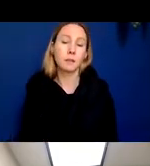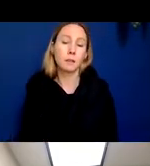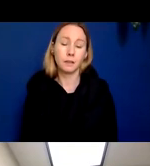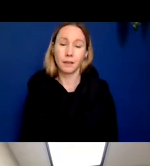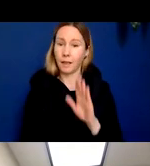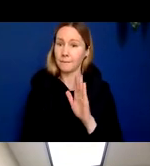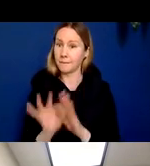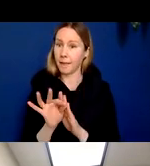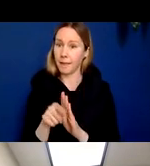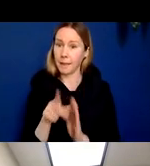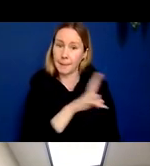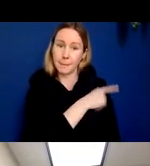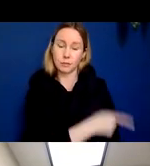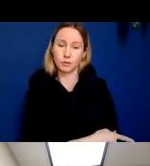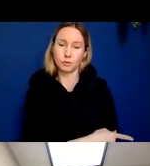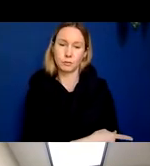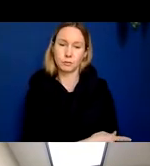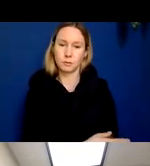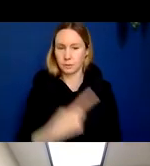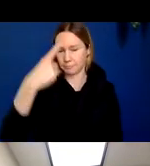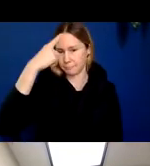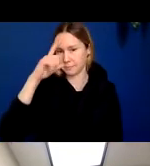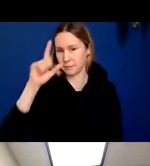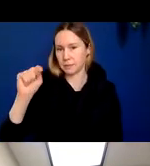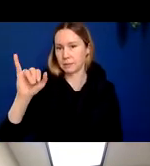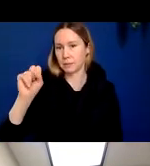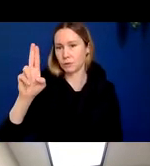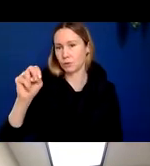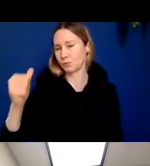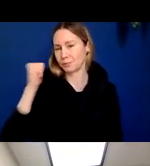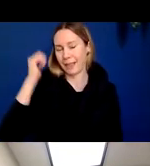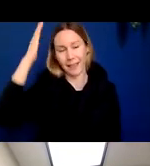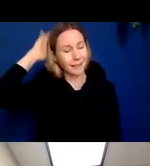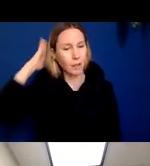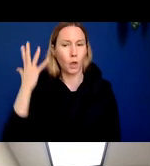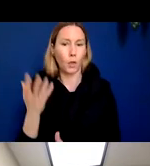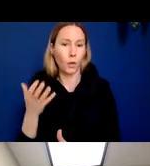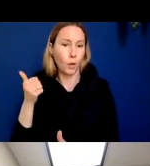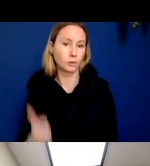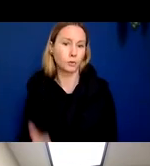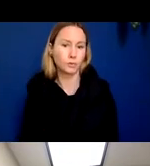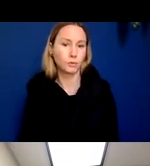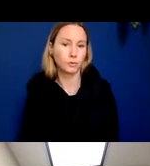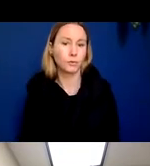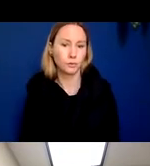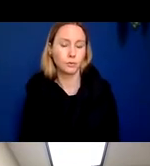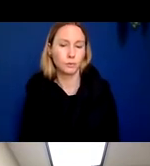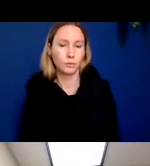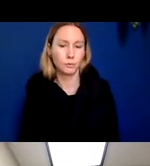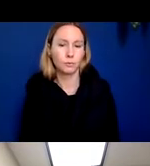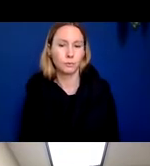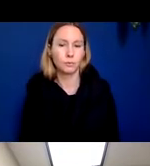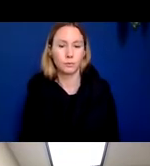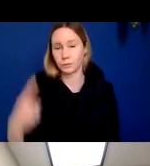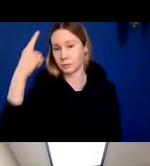in this patient, there's been a loss of brain tissue in the back regions of the brain, as you can see here. Remember, I told you the brain tissue